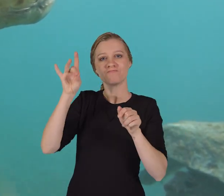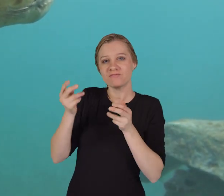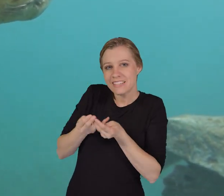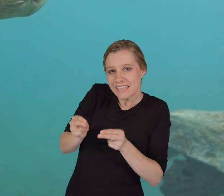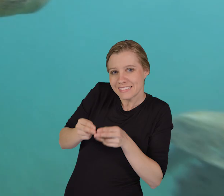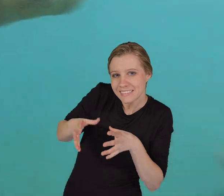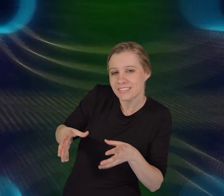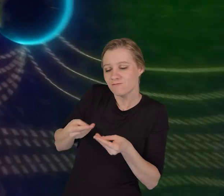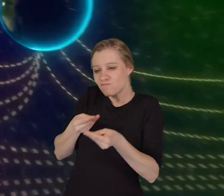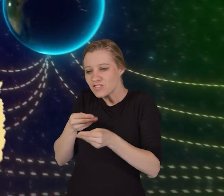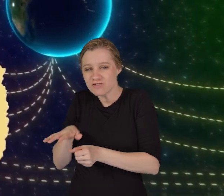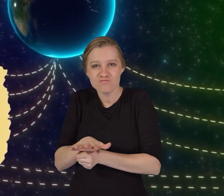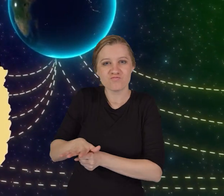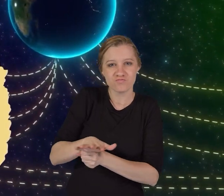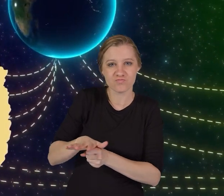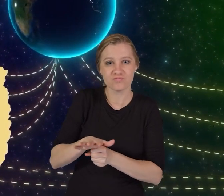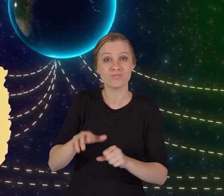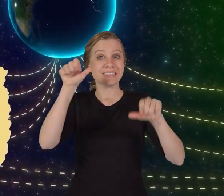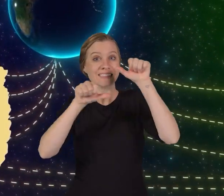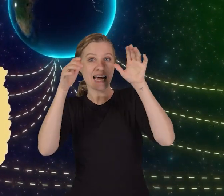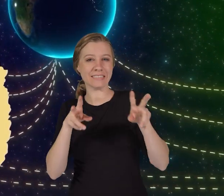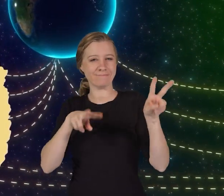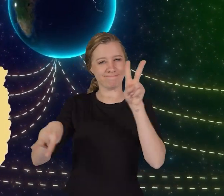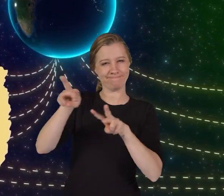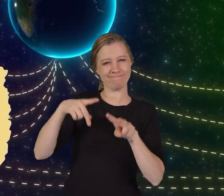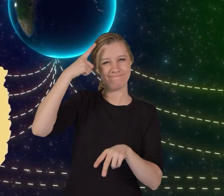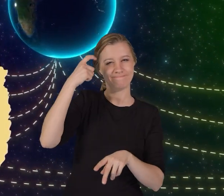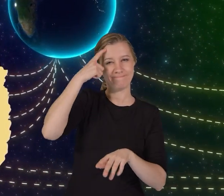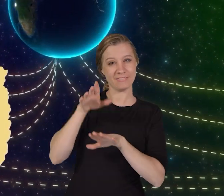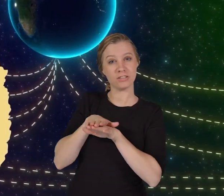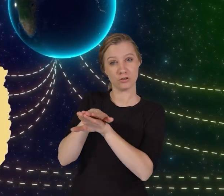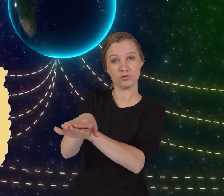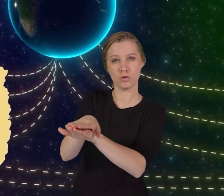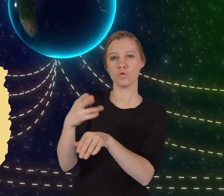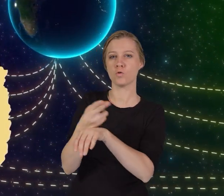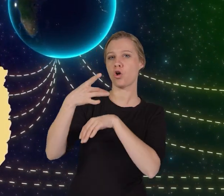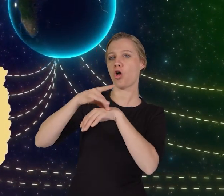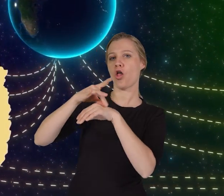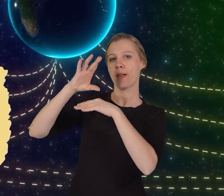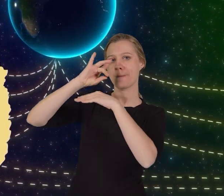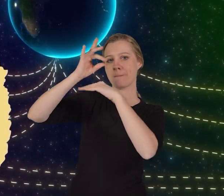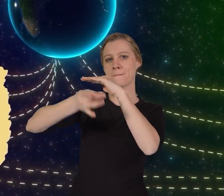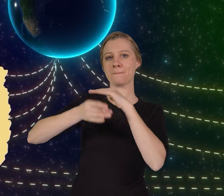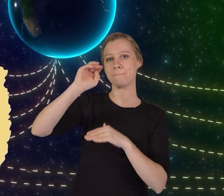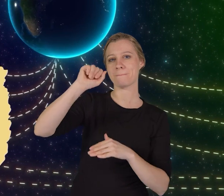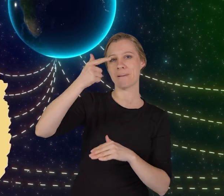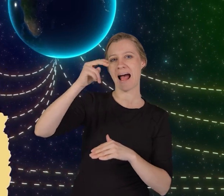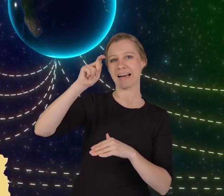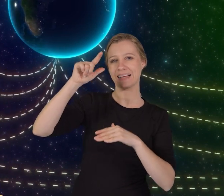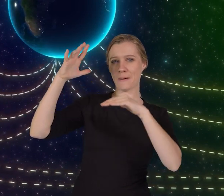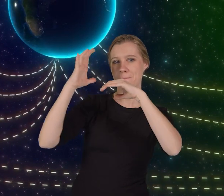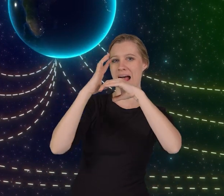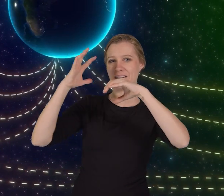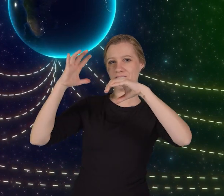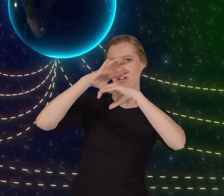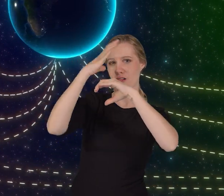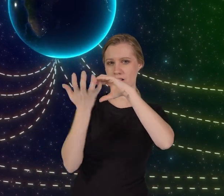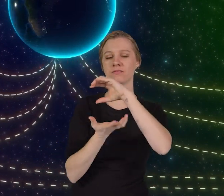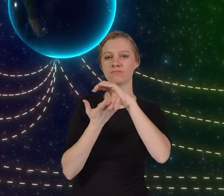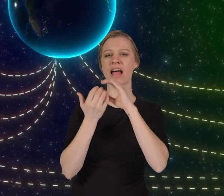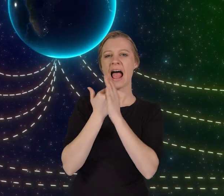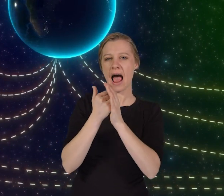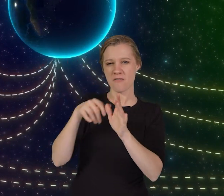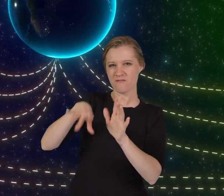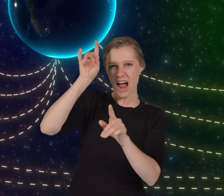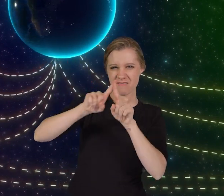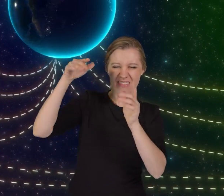or feeding grounds. Scientists believe that sea turtles use the Earth's magnetic field as a navigational guide, allowing them